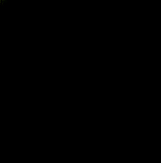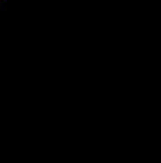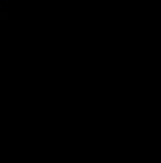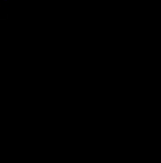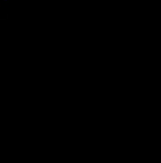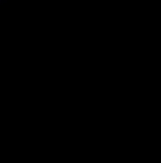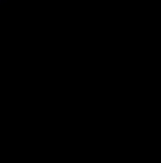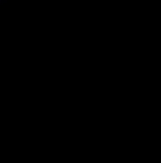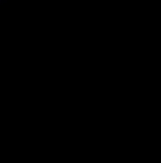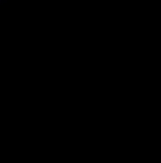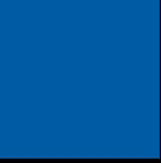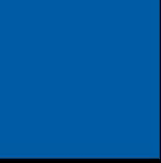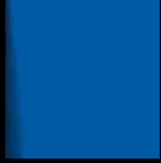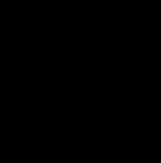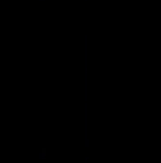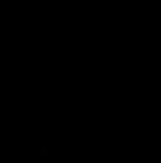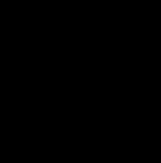National Educator